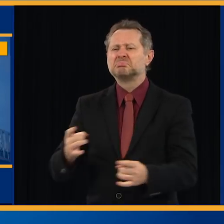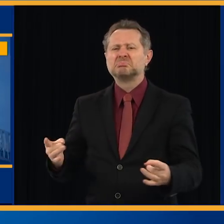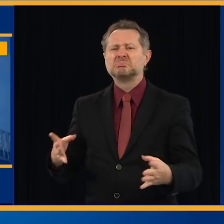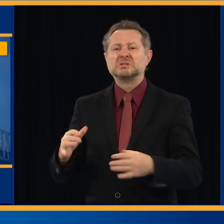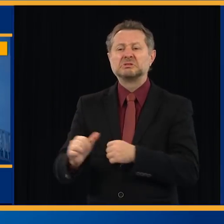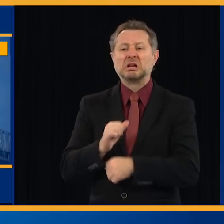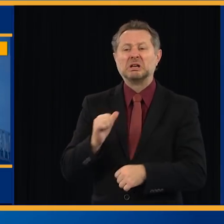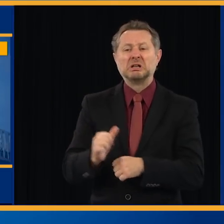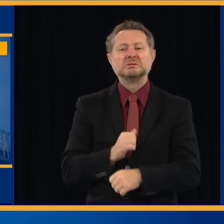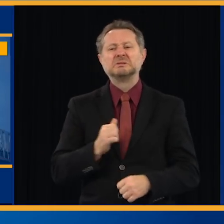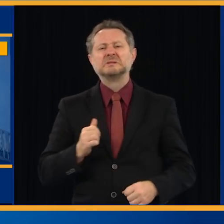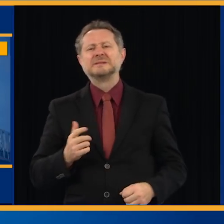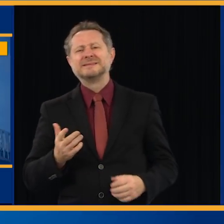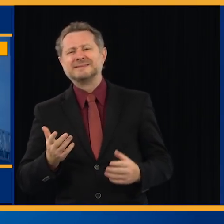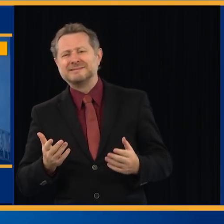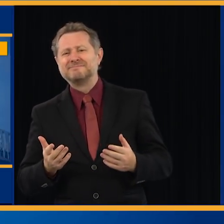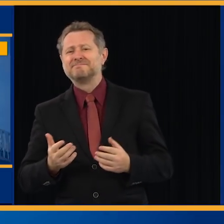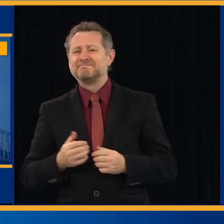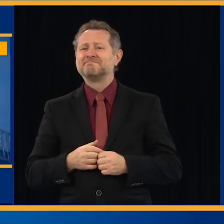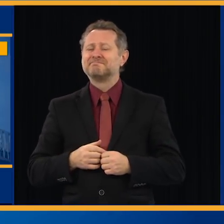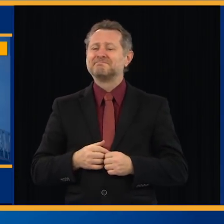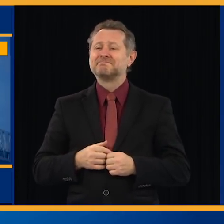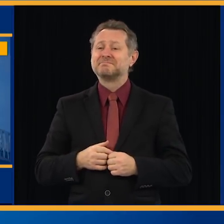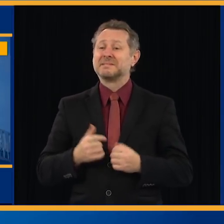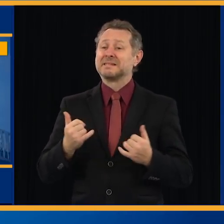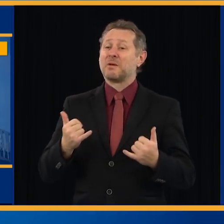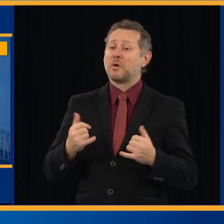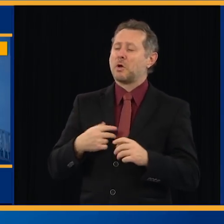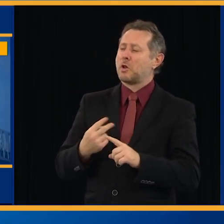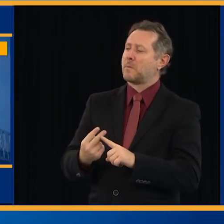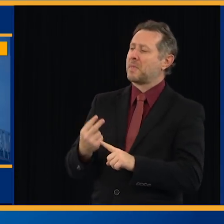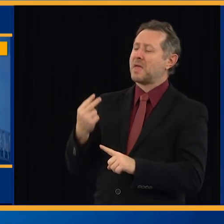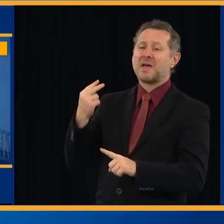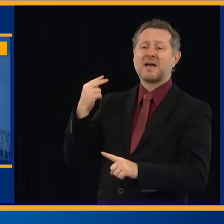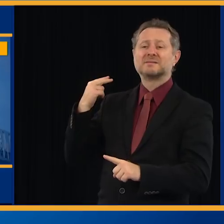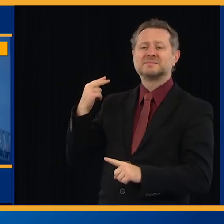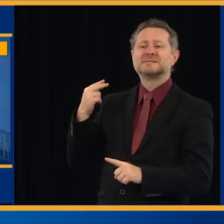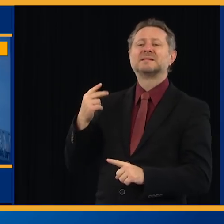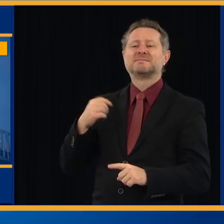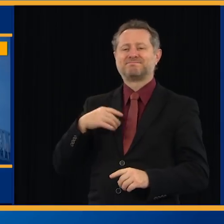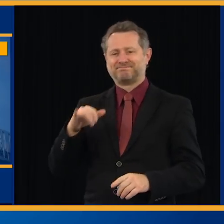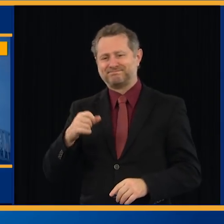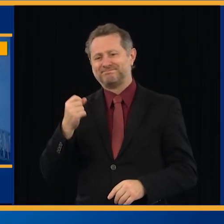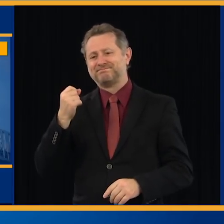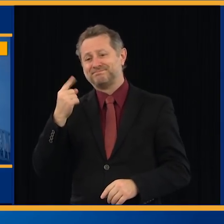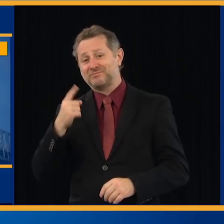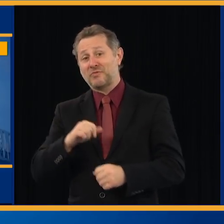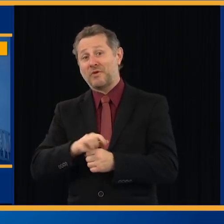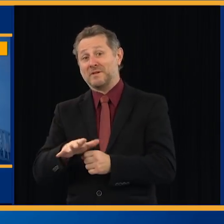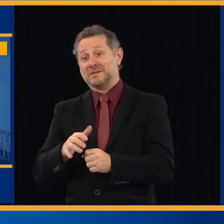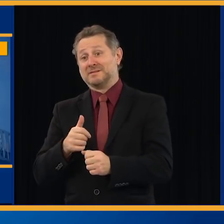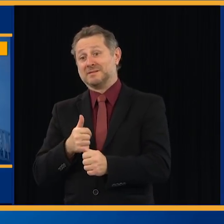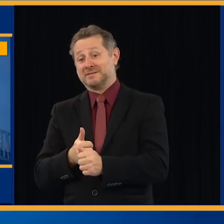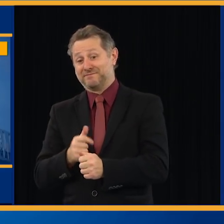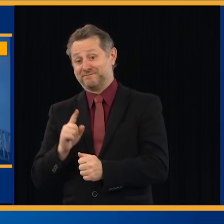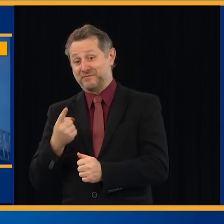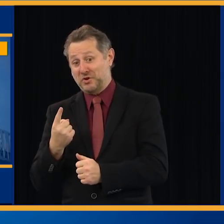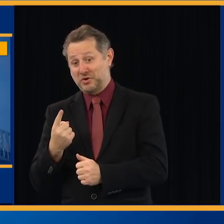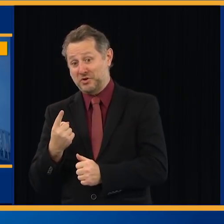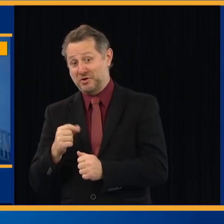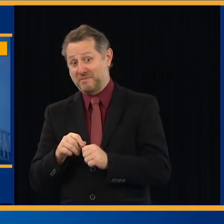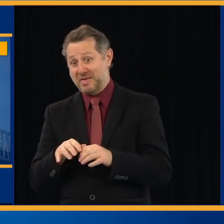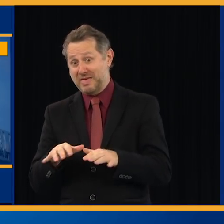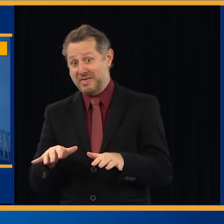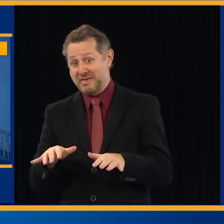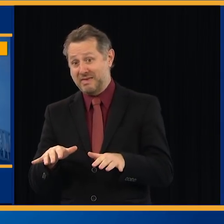you can put it together in the retrospective. The COVID outbreak happens. New